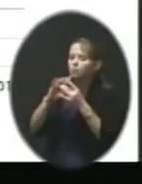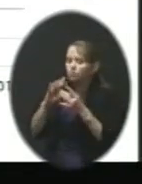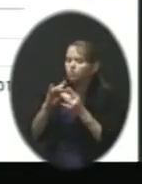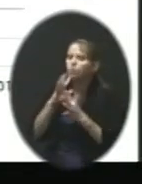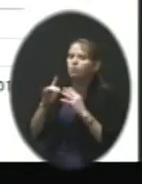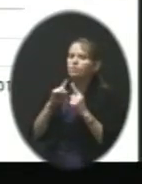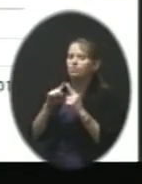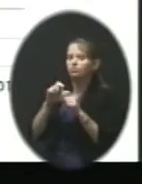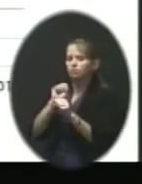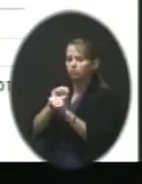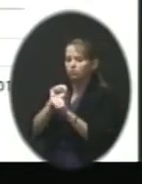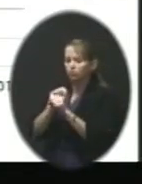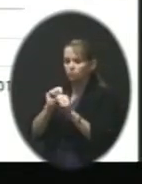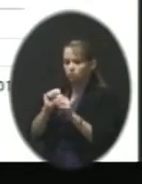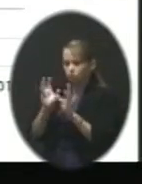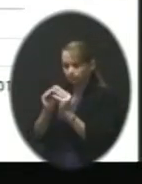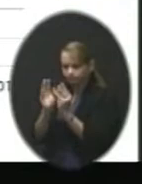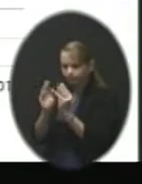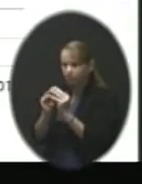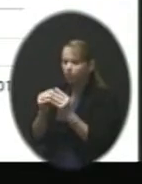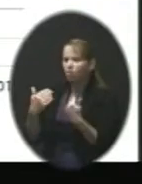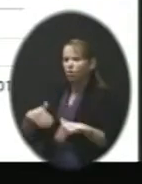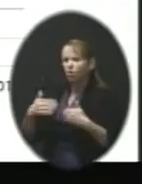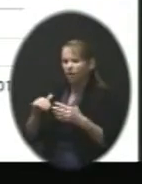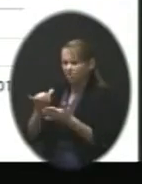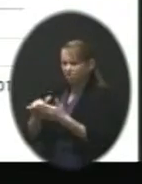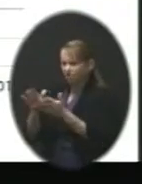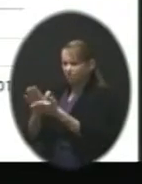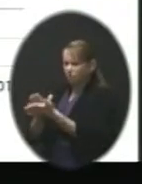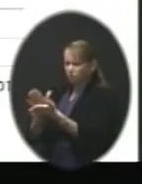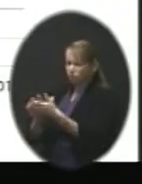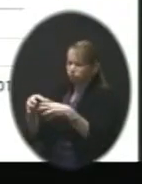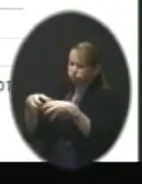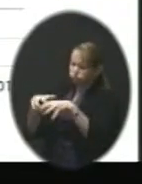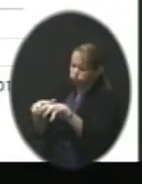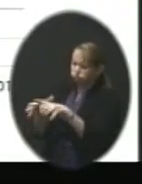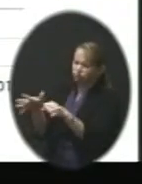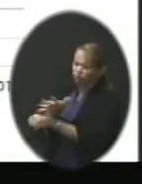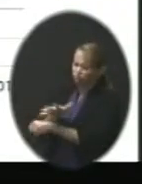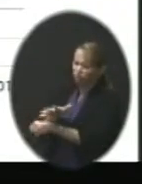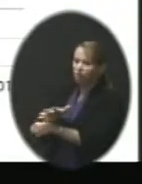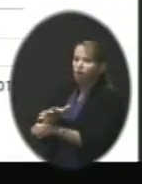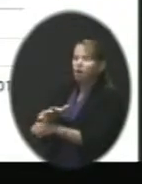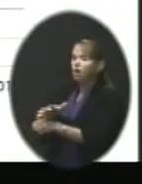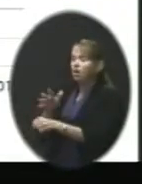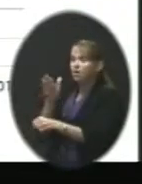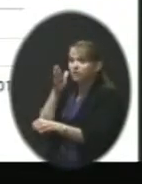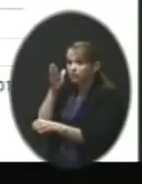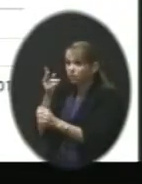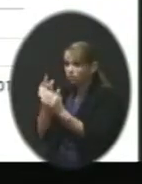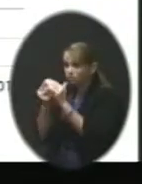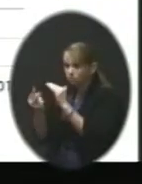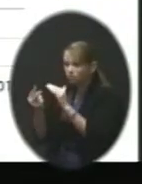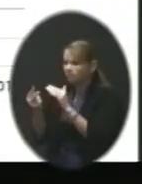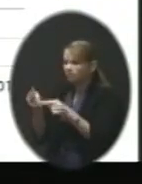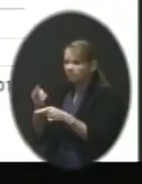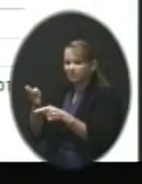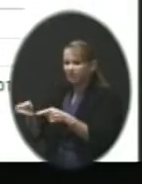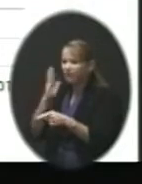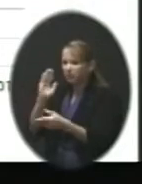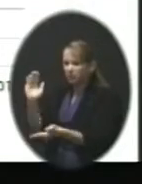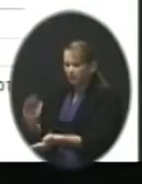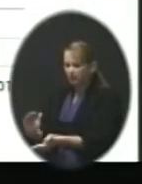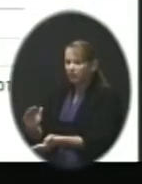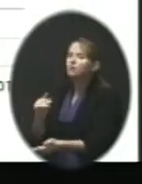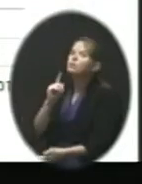school that's very full and for the projected future is not going to experience its own relief. And so we're going to need to get in there and